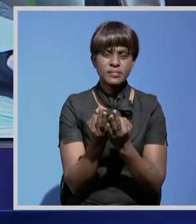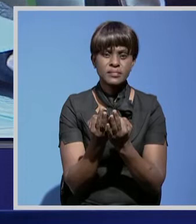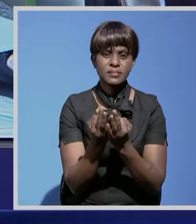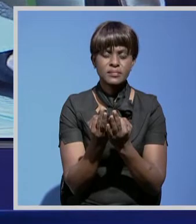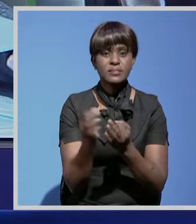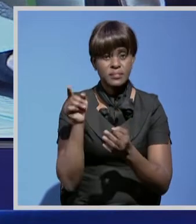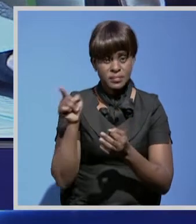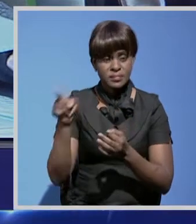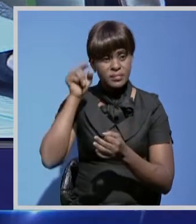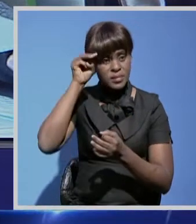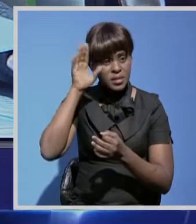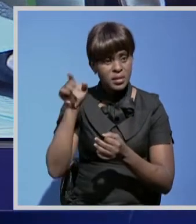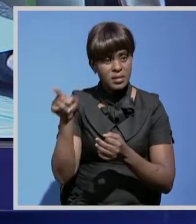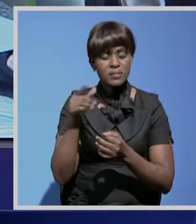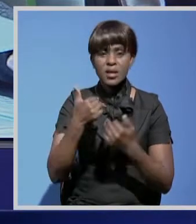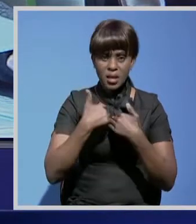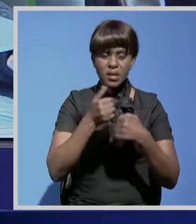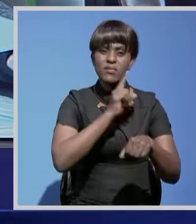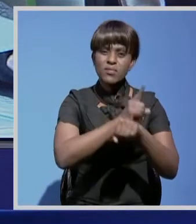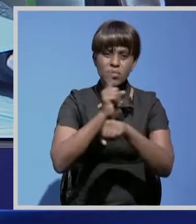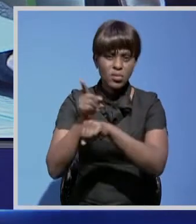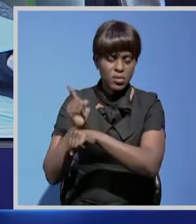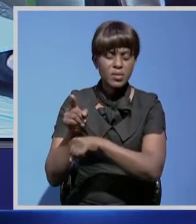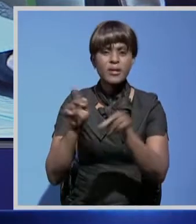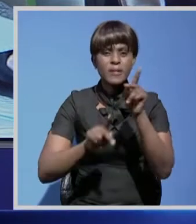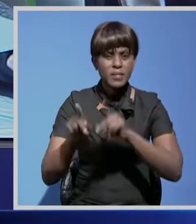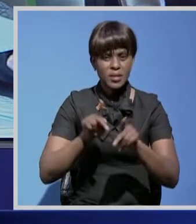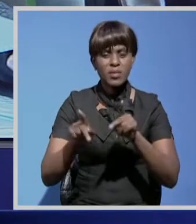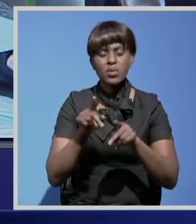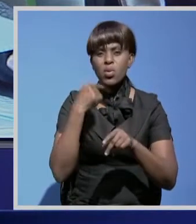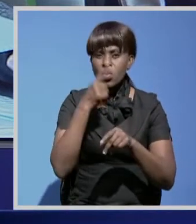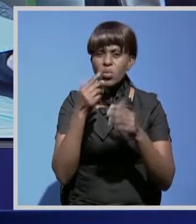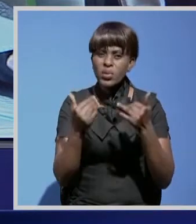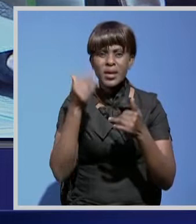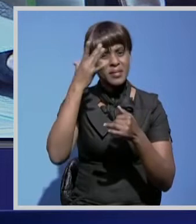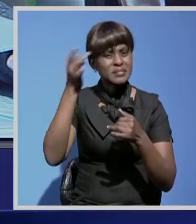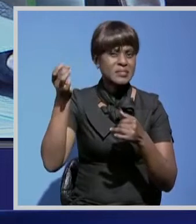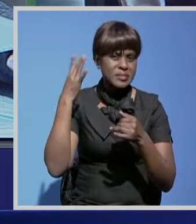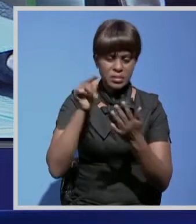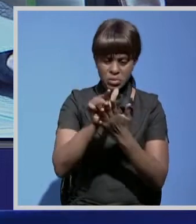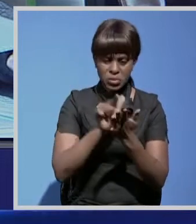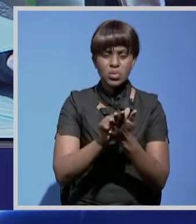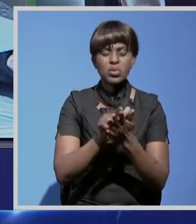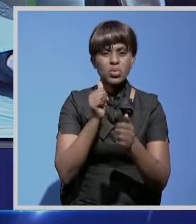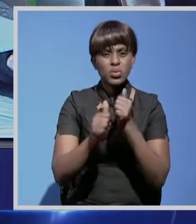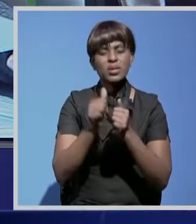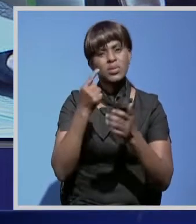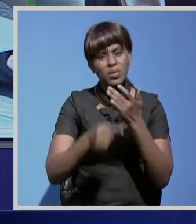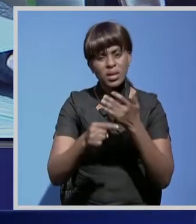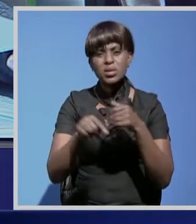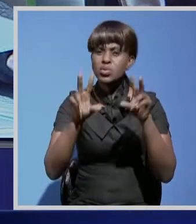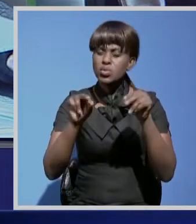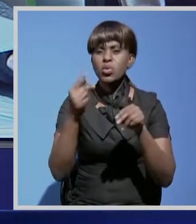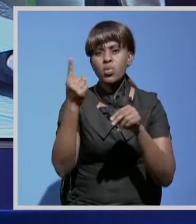and mr campiongo has warned members of the public who disregard the law that no one is above the law